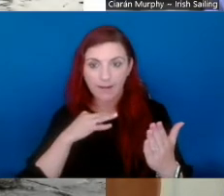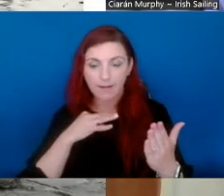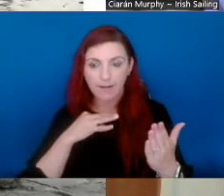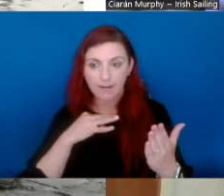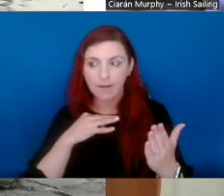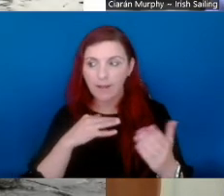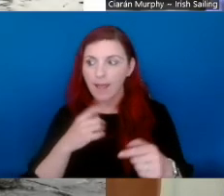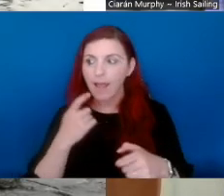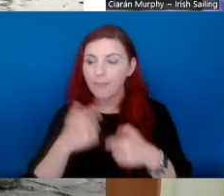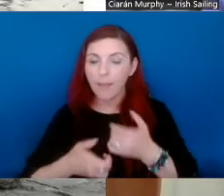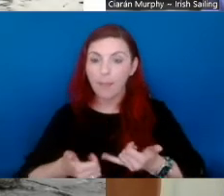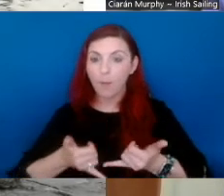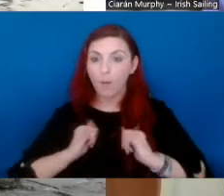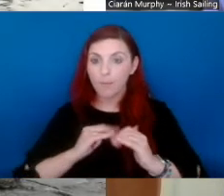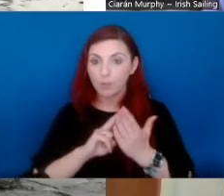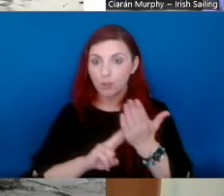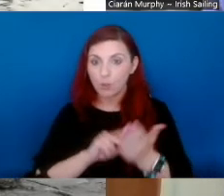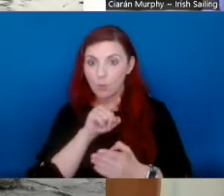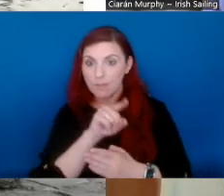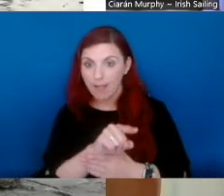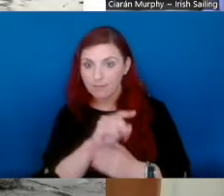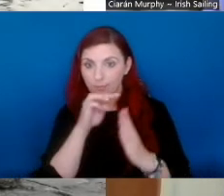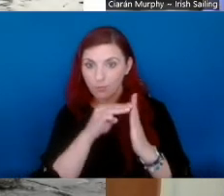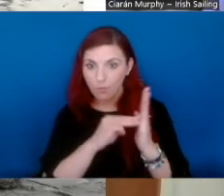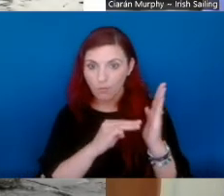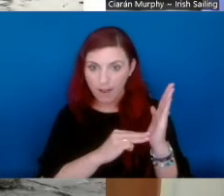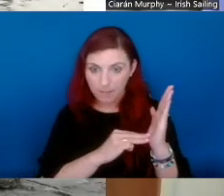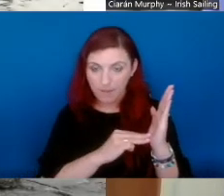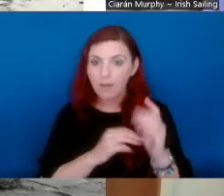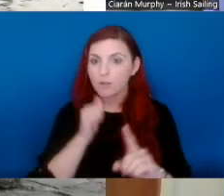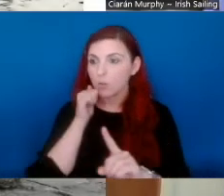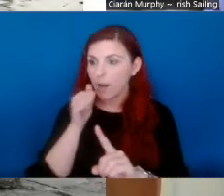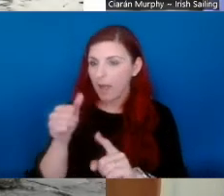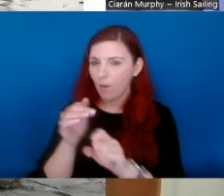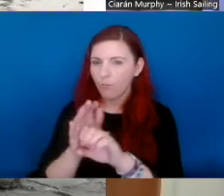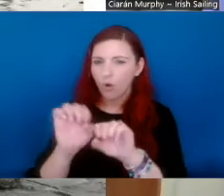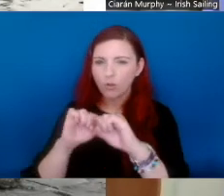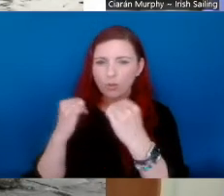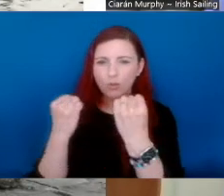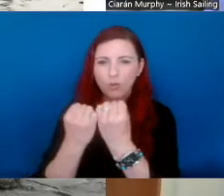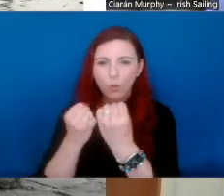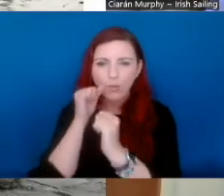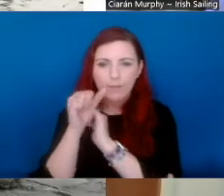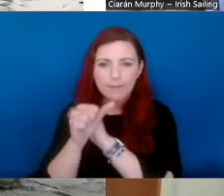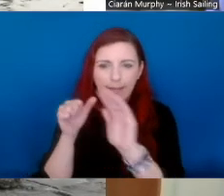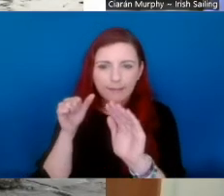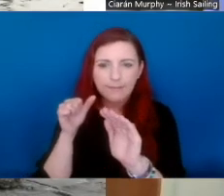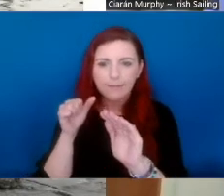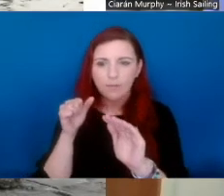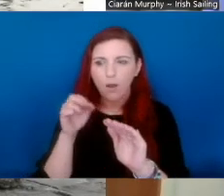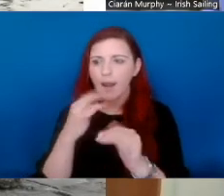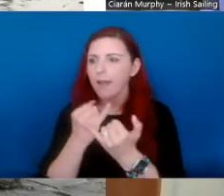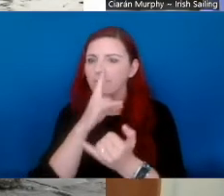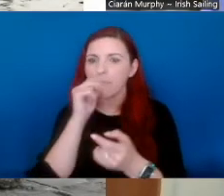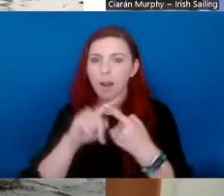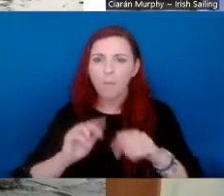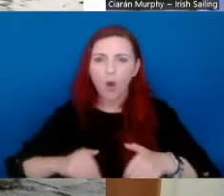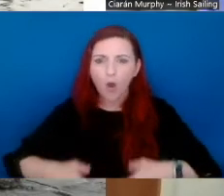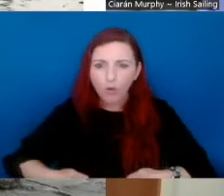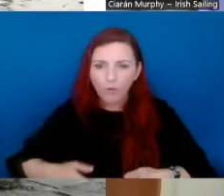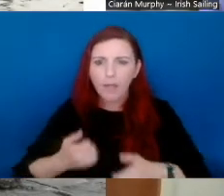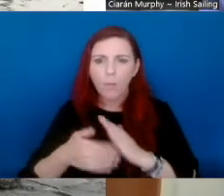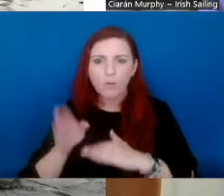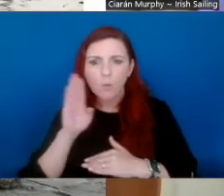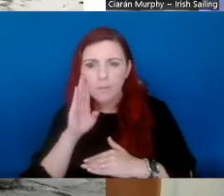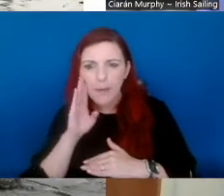then they were able to manipulate that software to facilitate social skills, like things like saying, I'm hungry, I want to go to bed, or